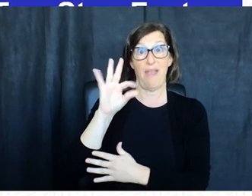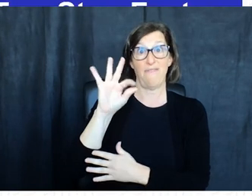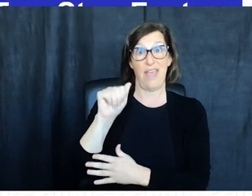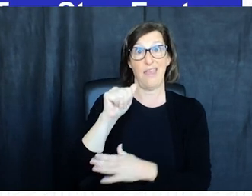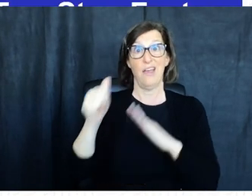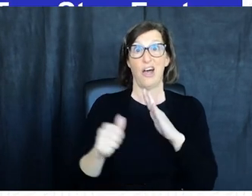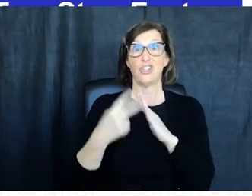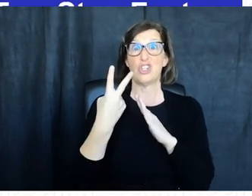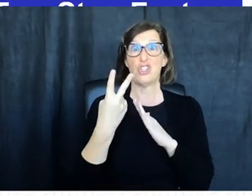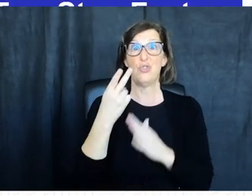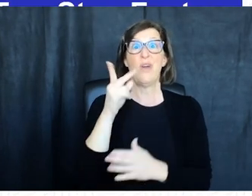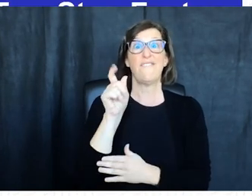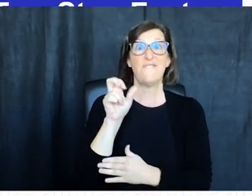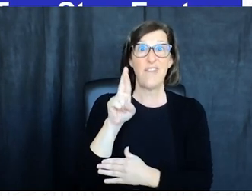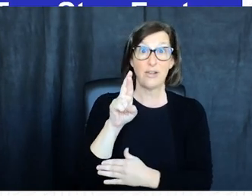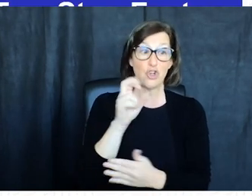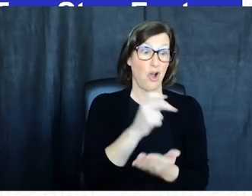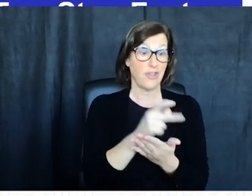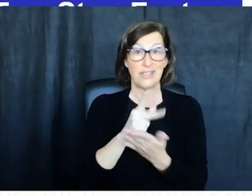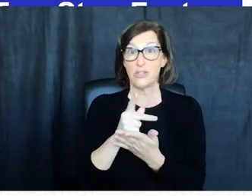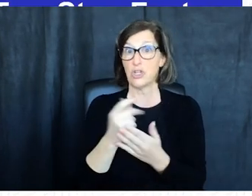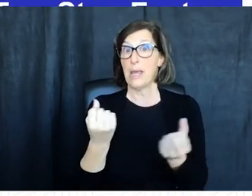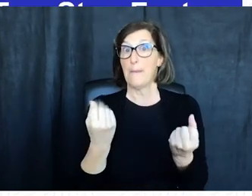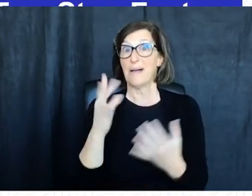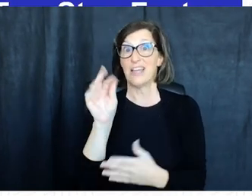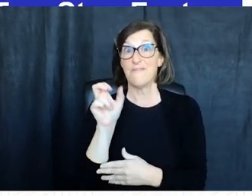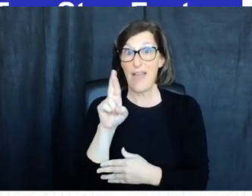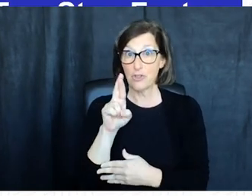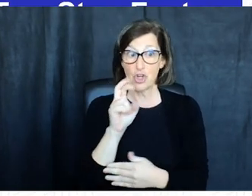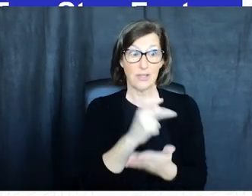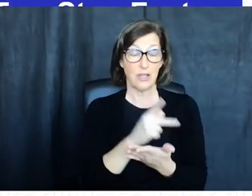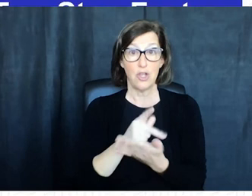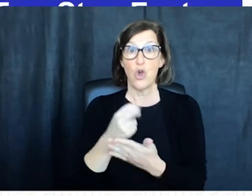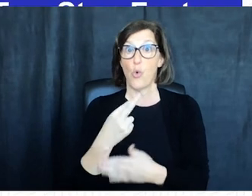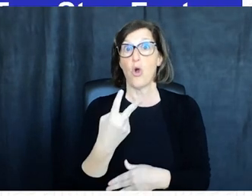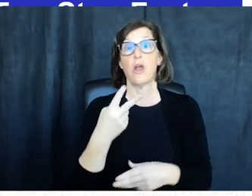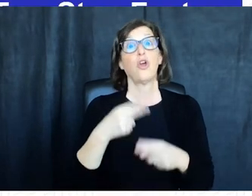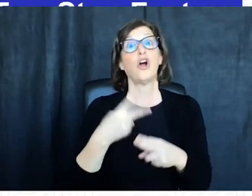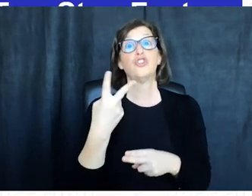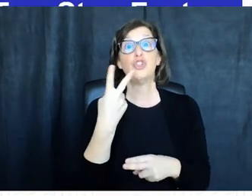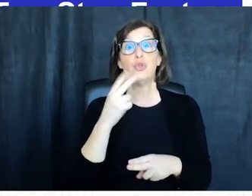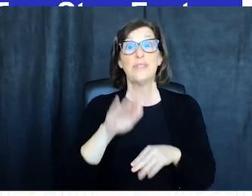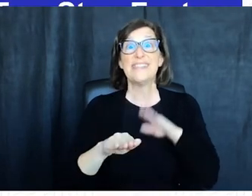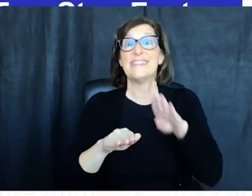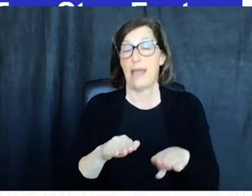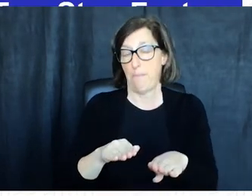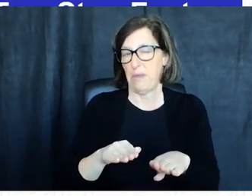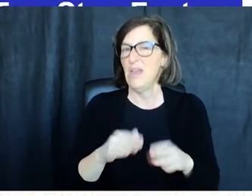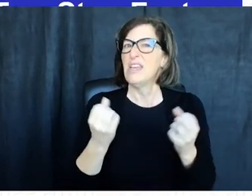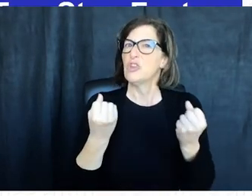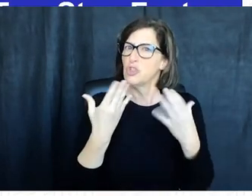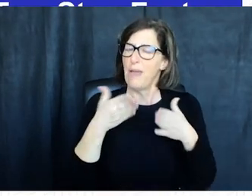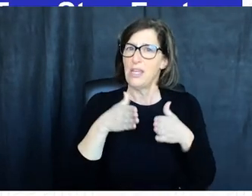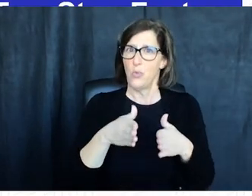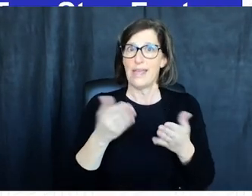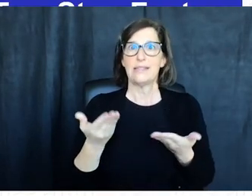listed under two-factor authentication multi-factor authentication or two-step verification there are many ways